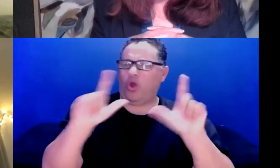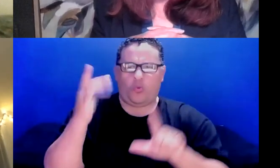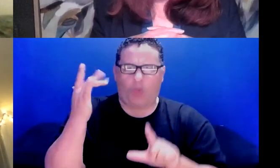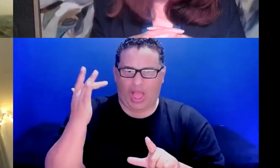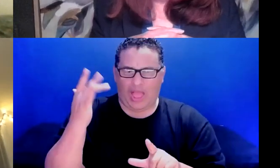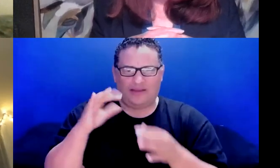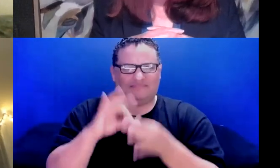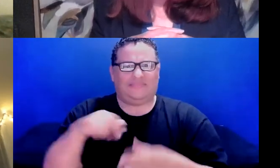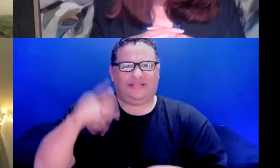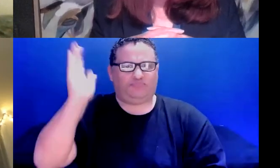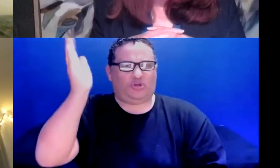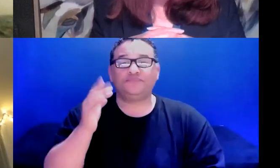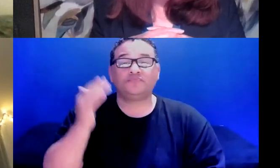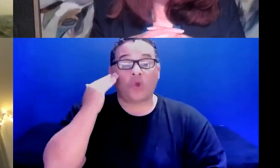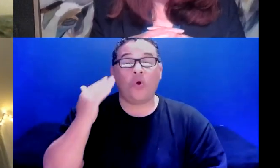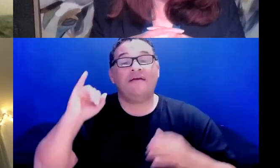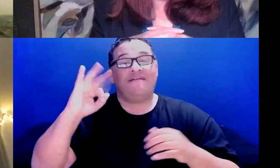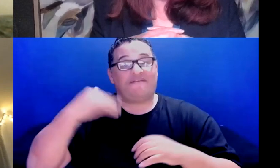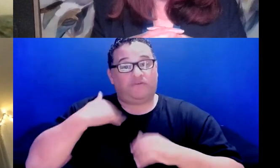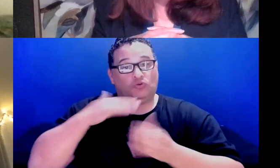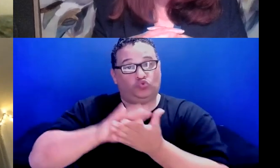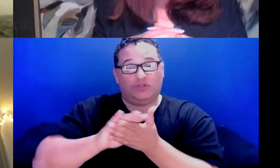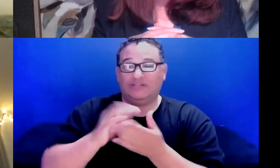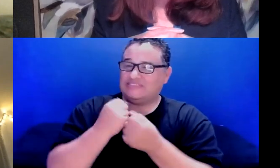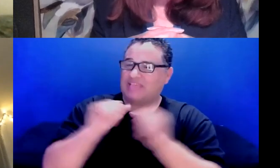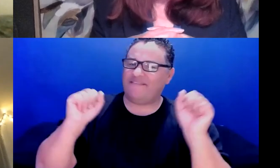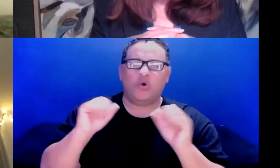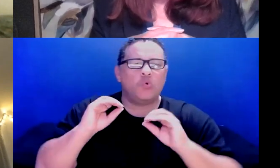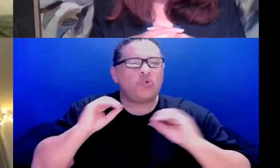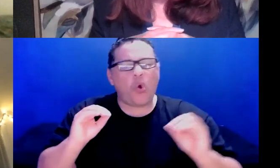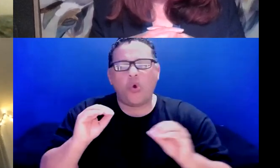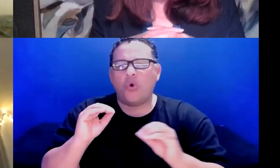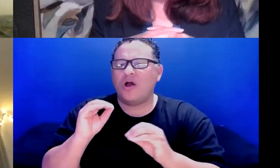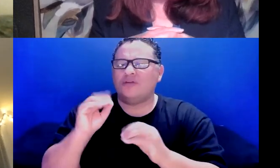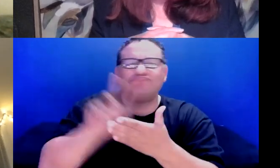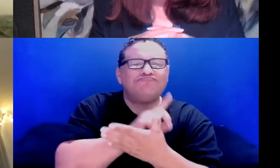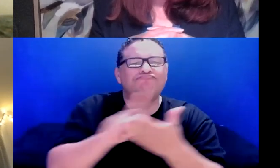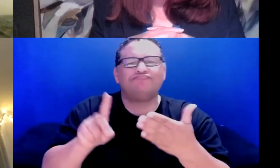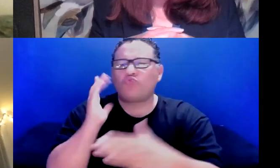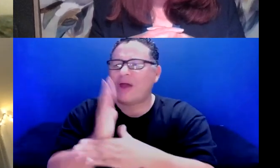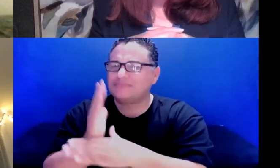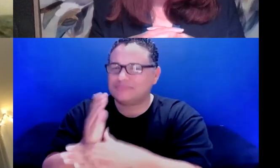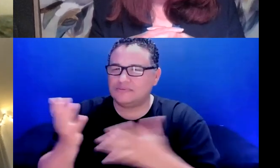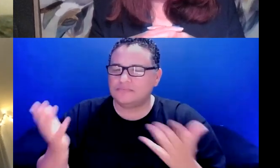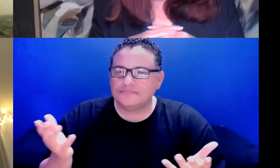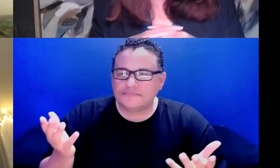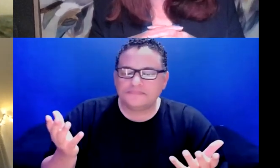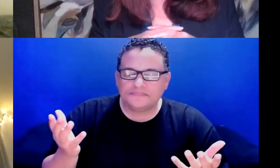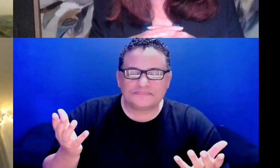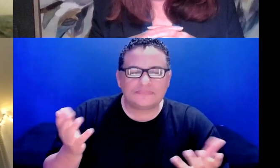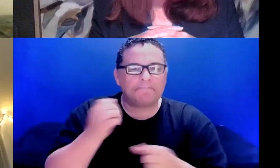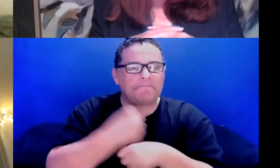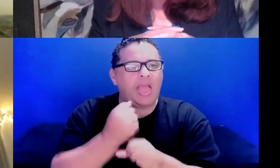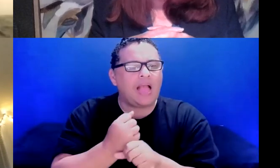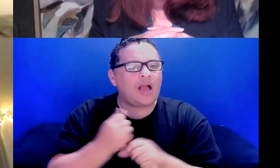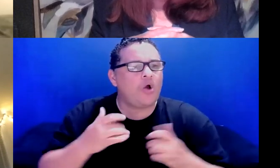you have a school that's safe and free from discrimination and harassment, then, you know, it's what, it makes extracurricular